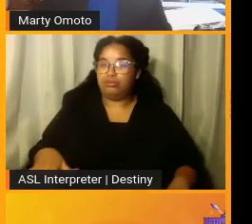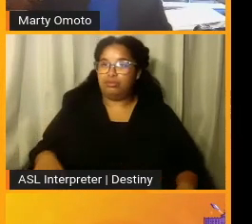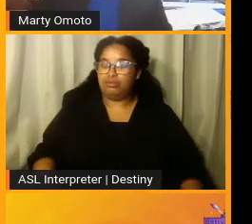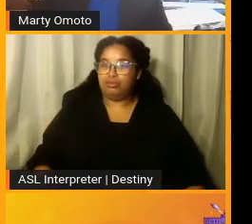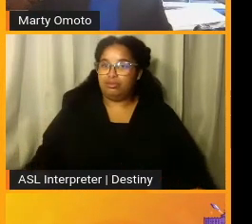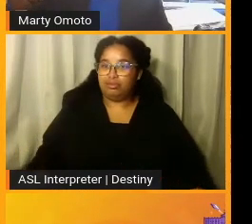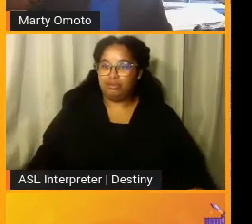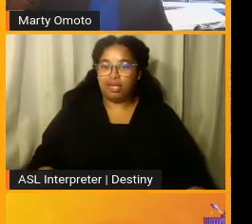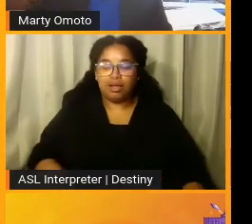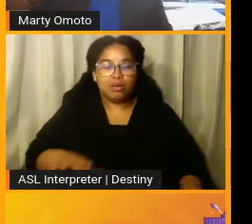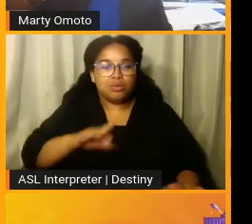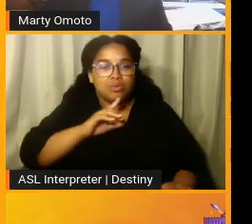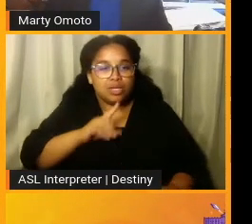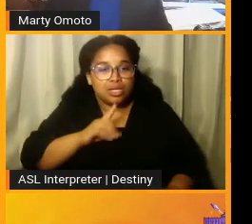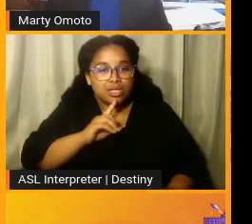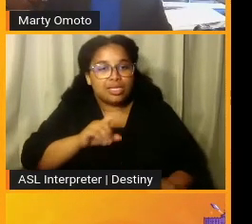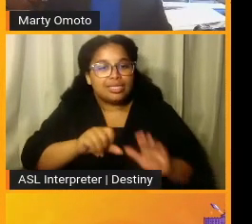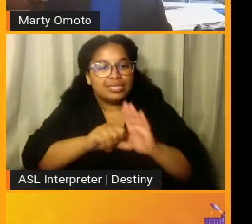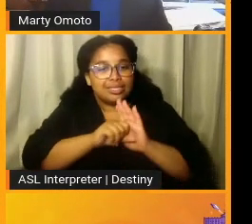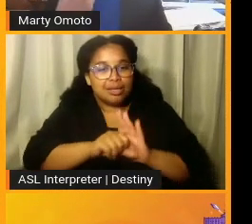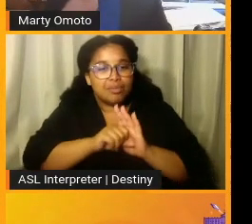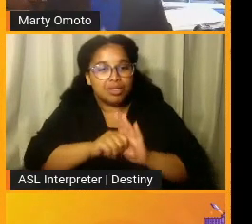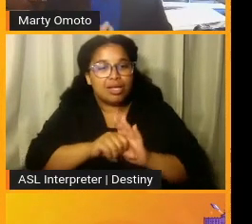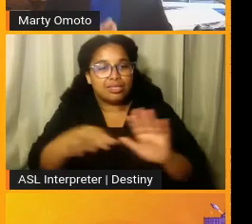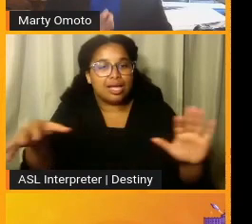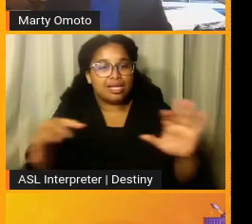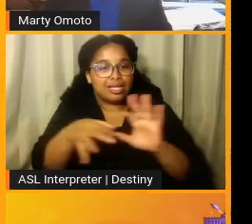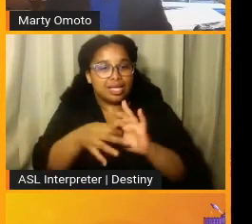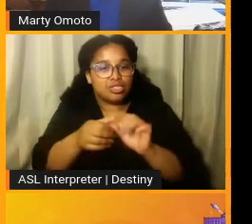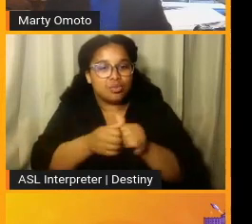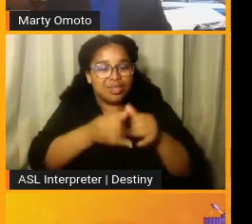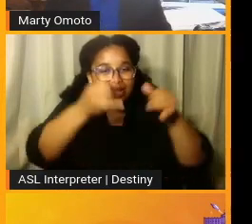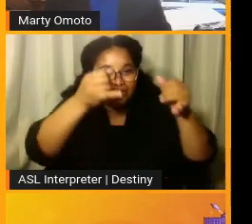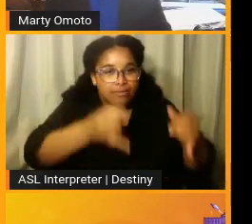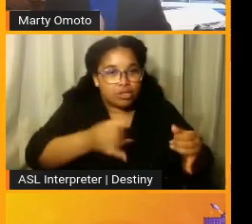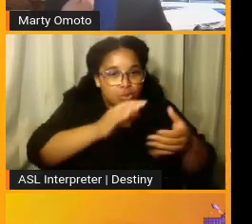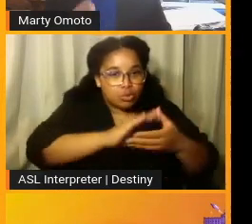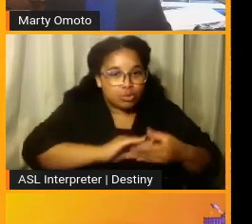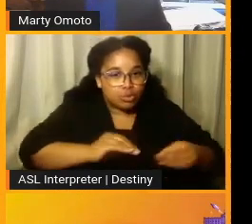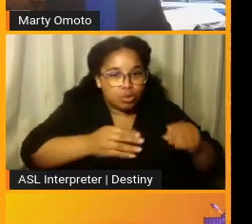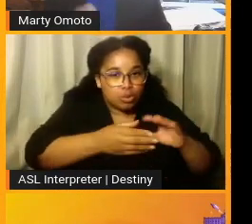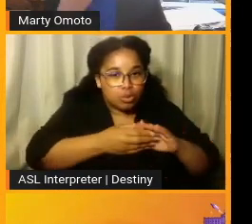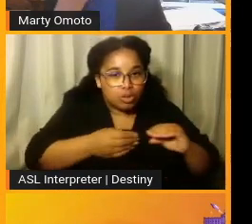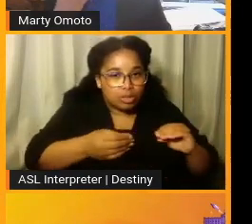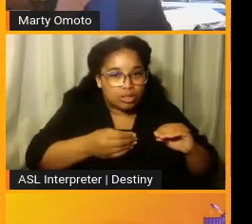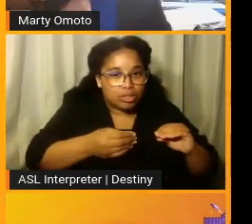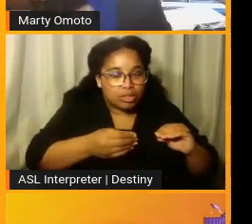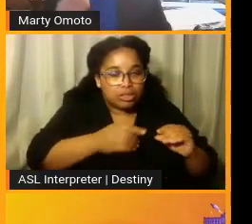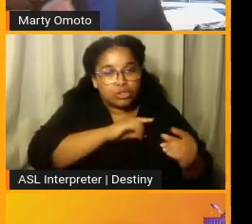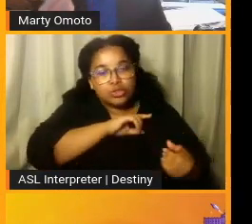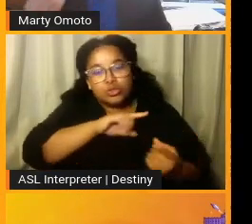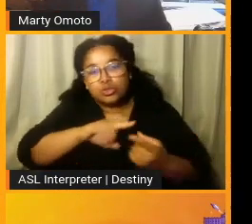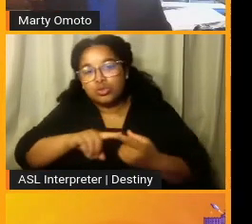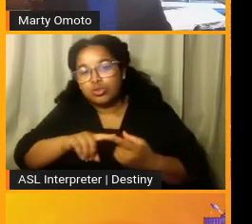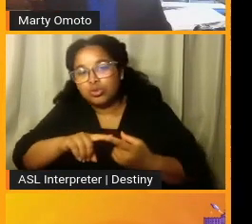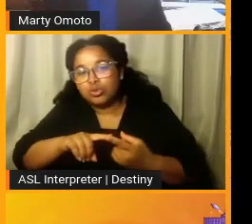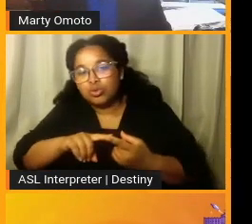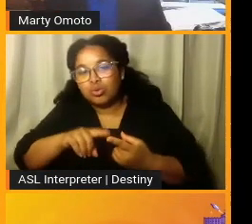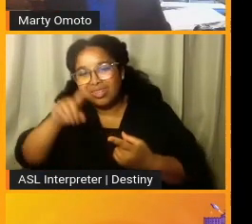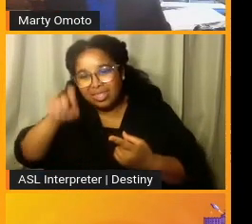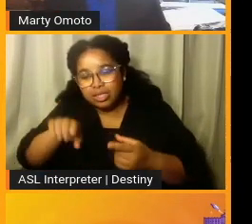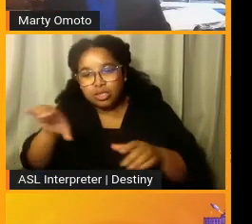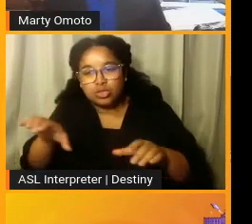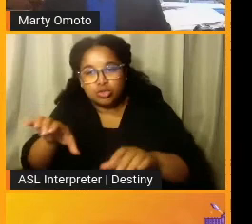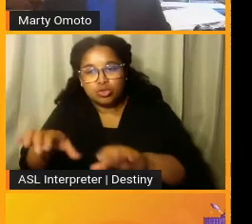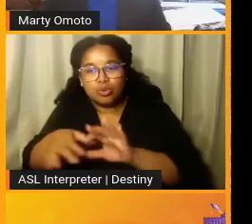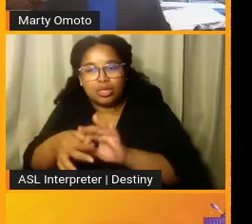But what it did, was it symbolizes the connection to an individual story to what we needed to do in terms